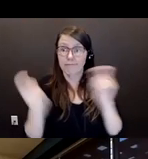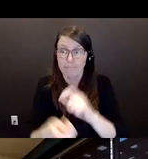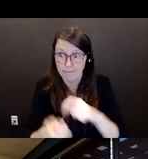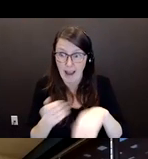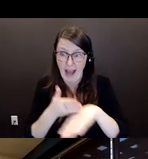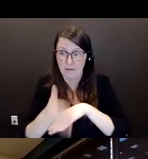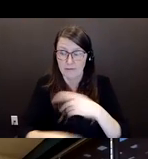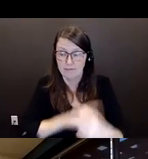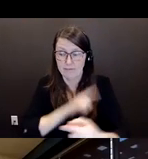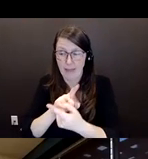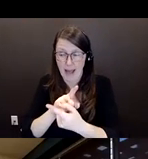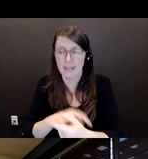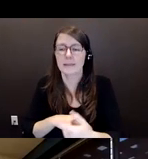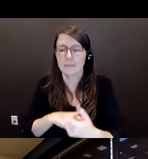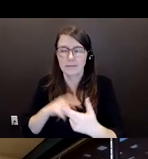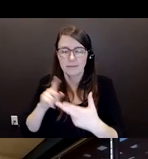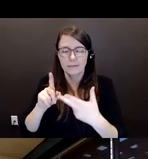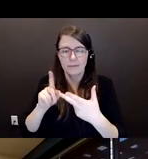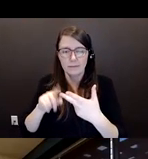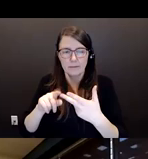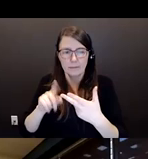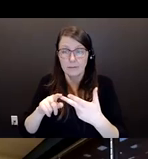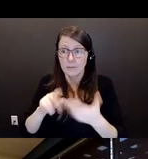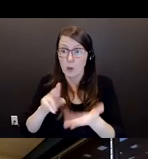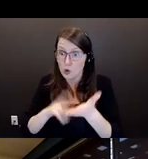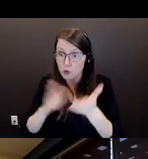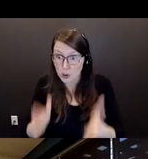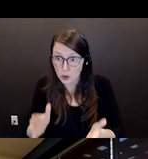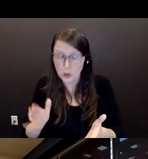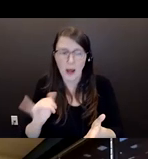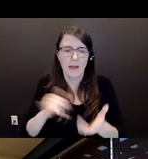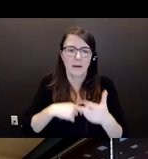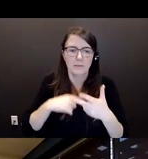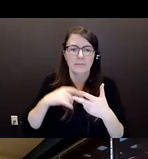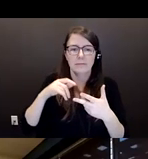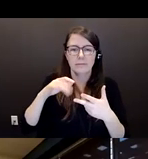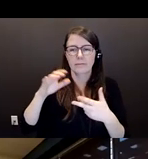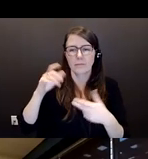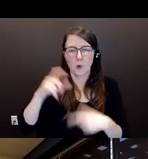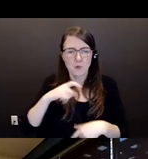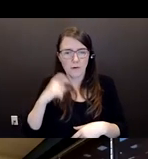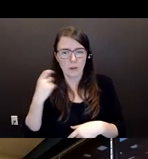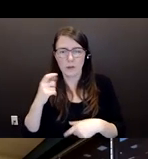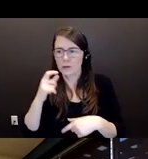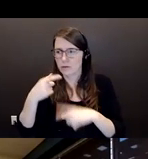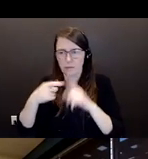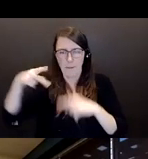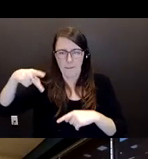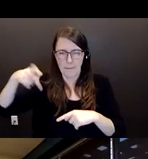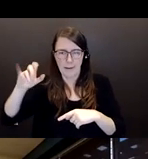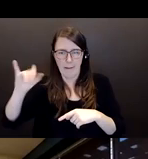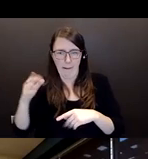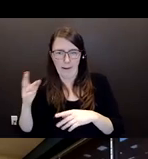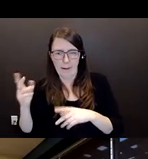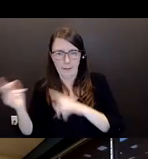and then we have Reverend Alan Stewart from PEI, who comes to Ontario to do his thing. She,